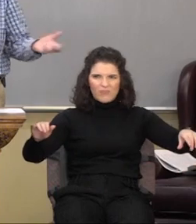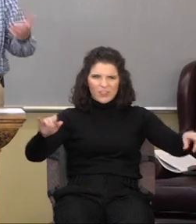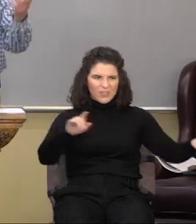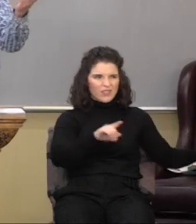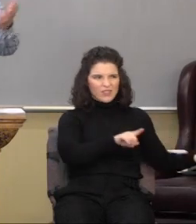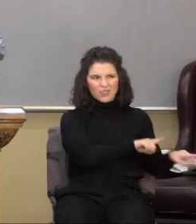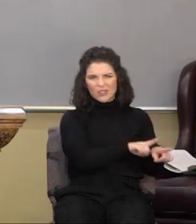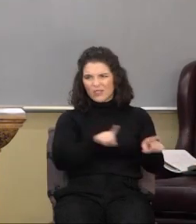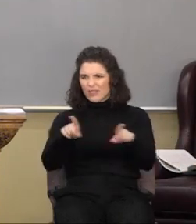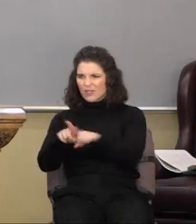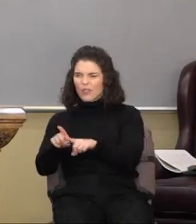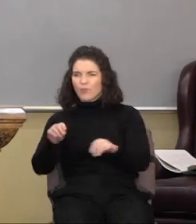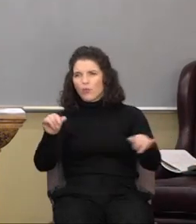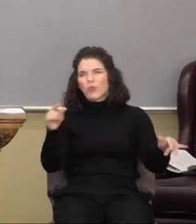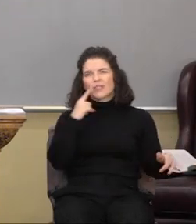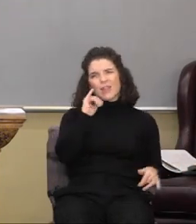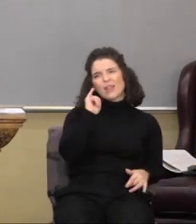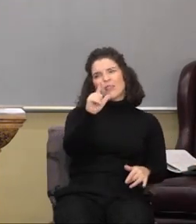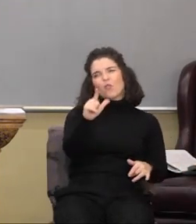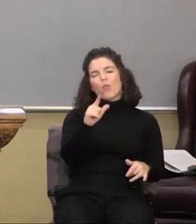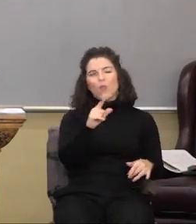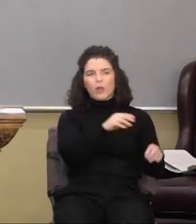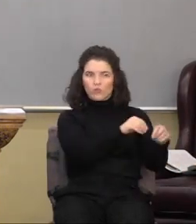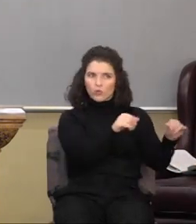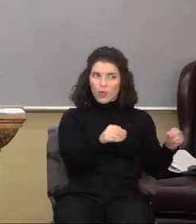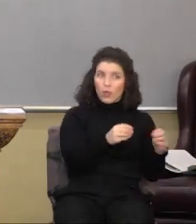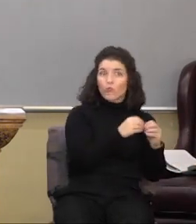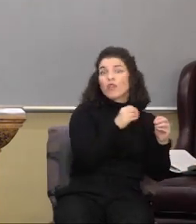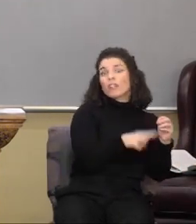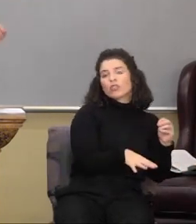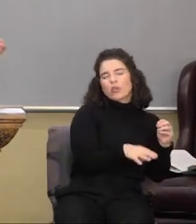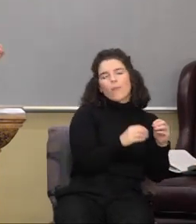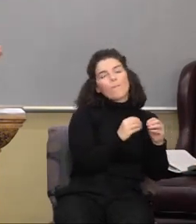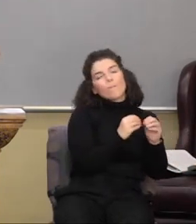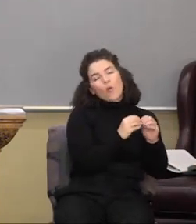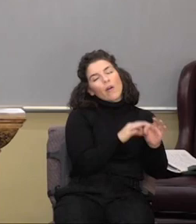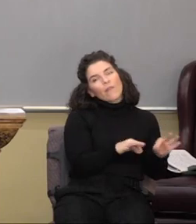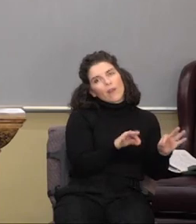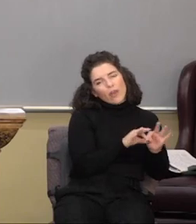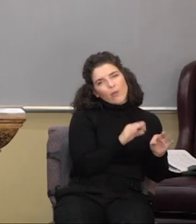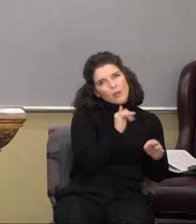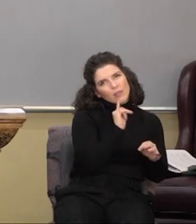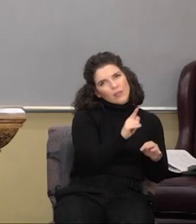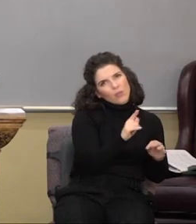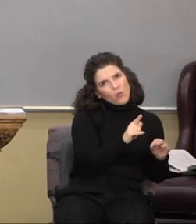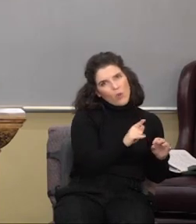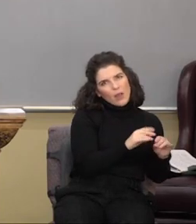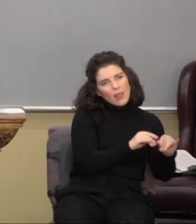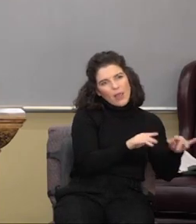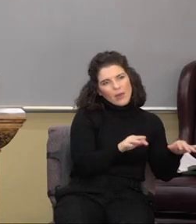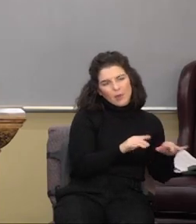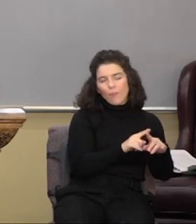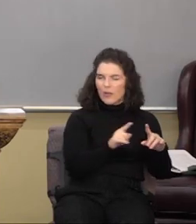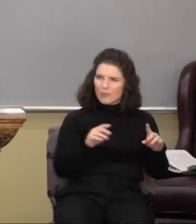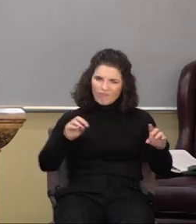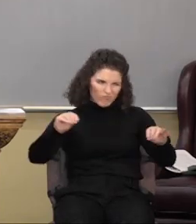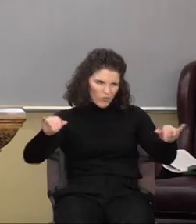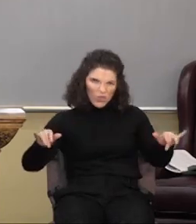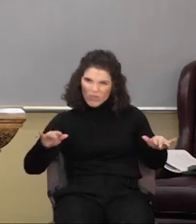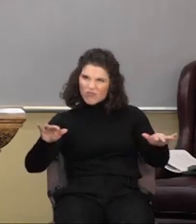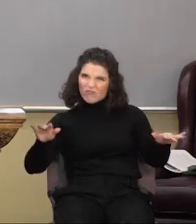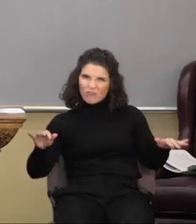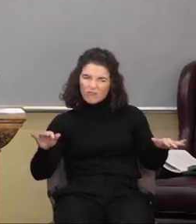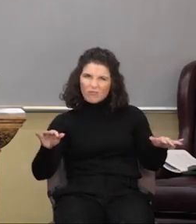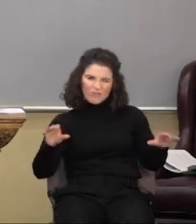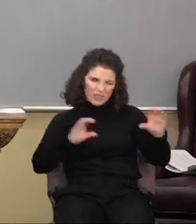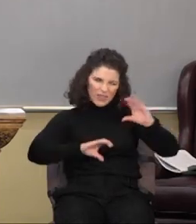Okay. They say Illinois soil is far richer. Okay. All right. Well, we'll place a little more value on Illinois soil. Okay. But the composition of dirt, the